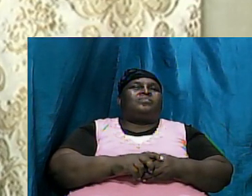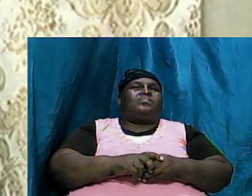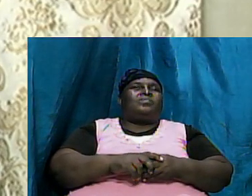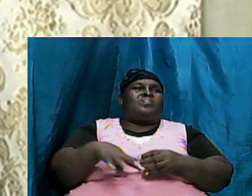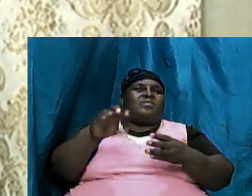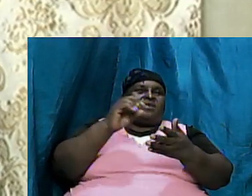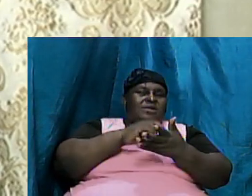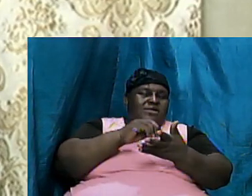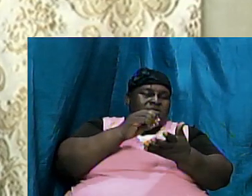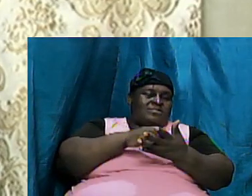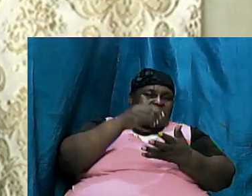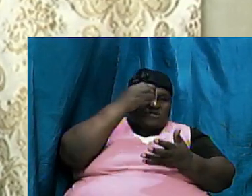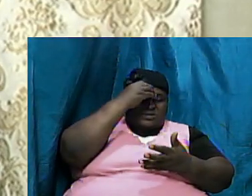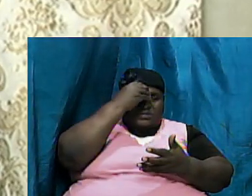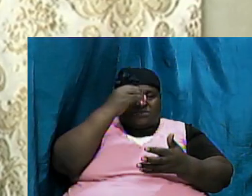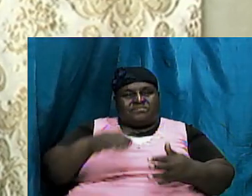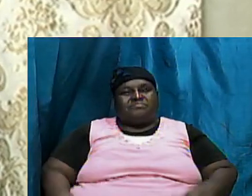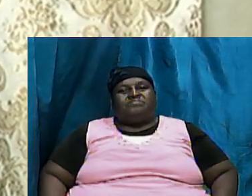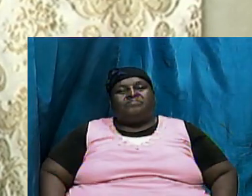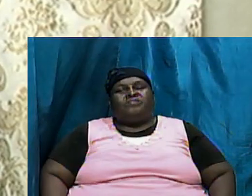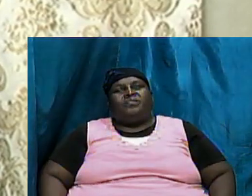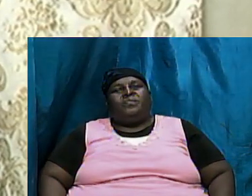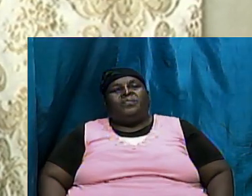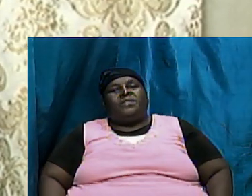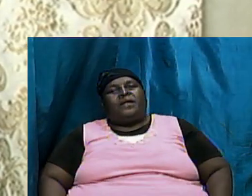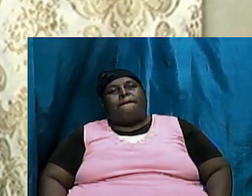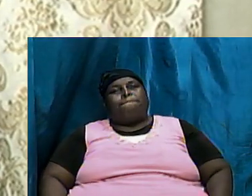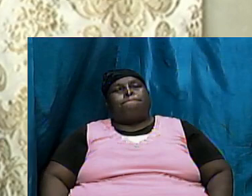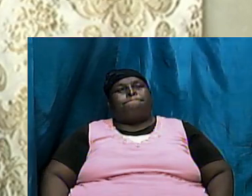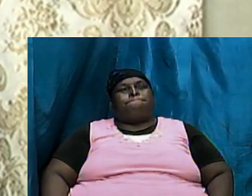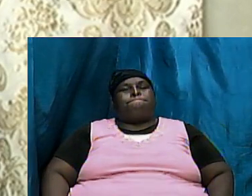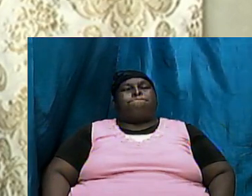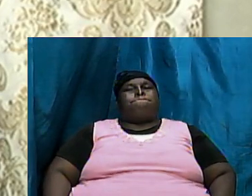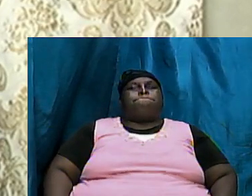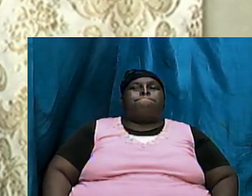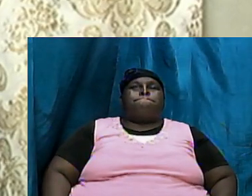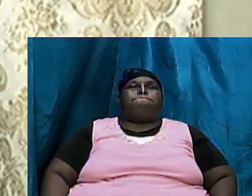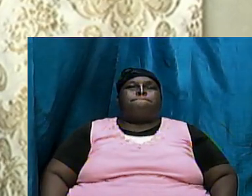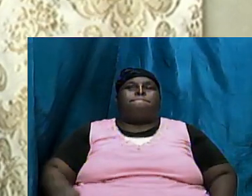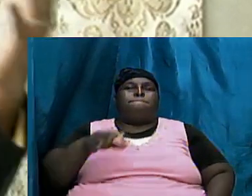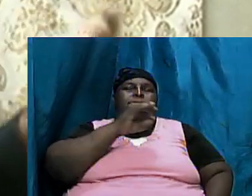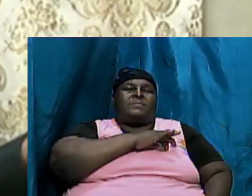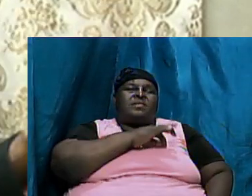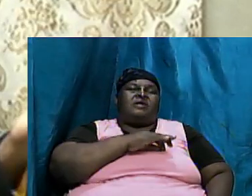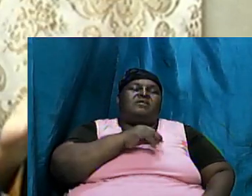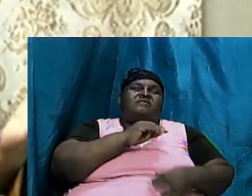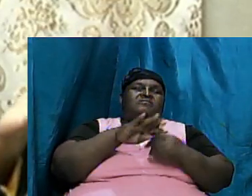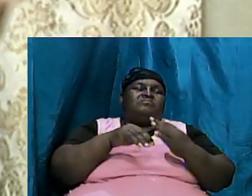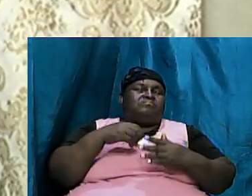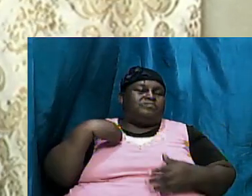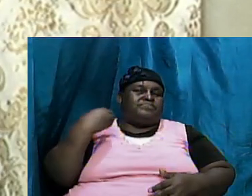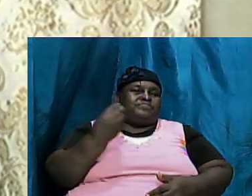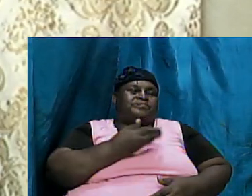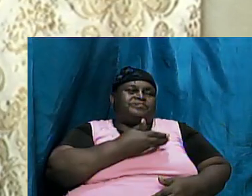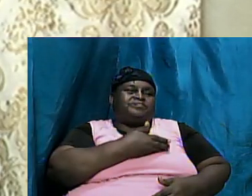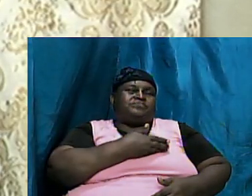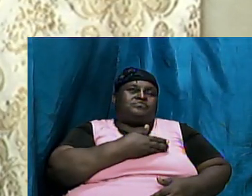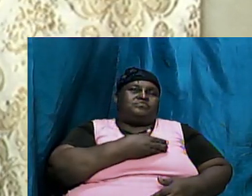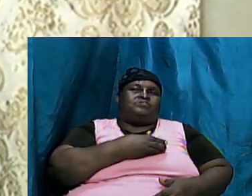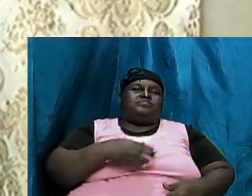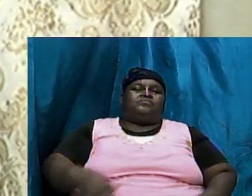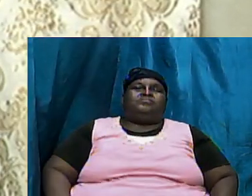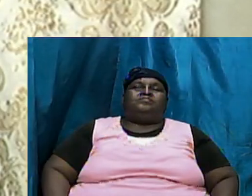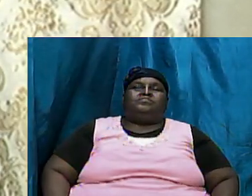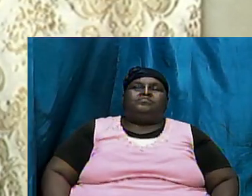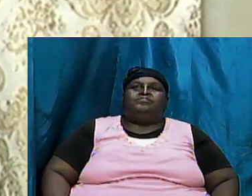survey of the book of Genesis for the benefit of all of us so let us turn to the screen I'm